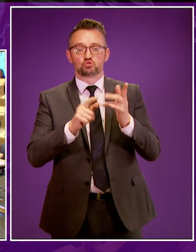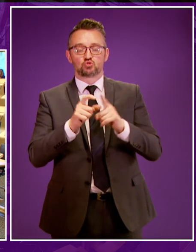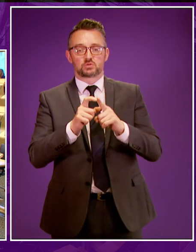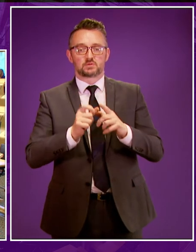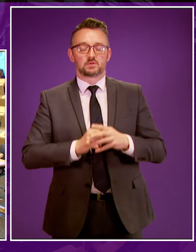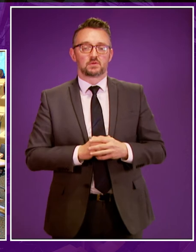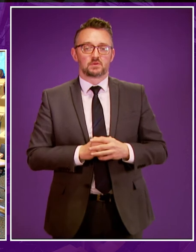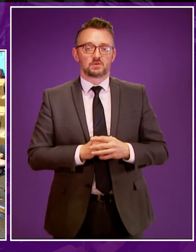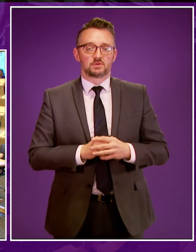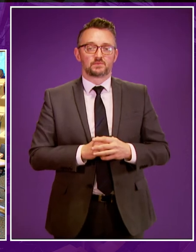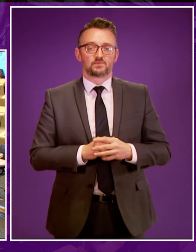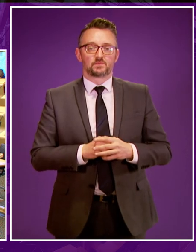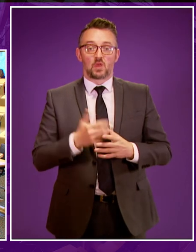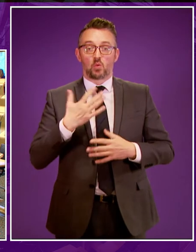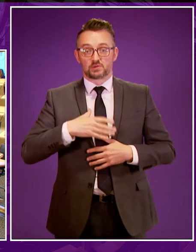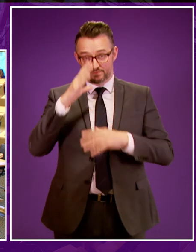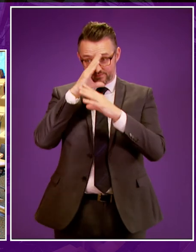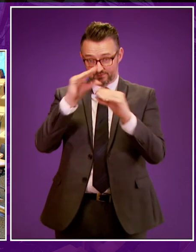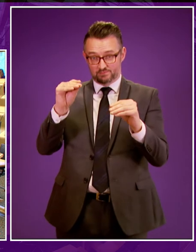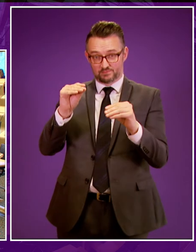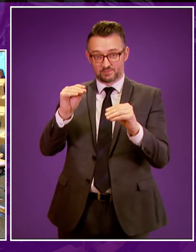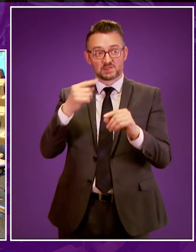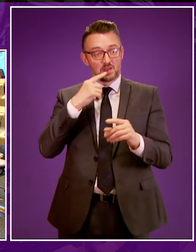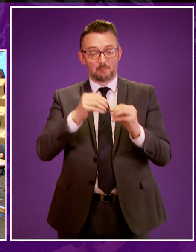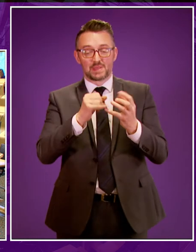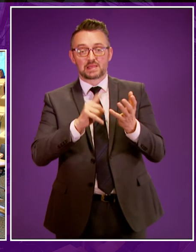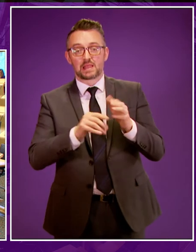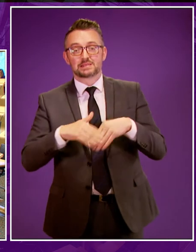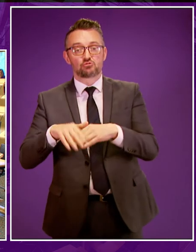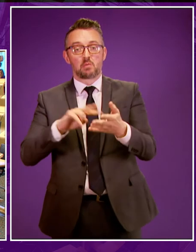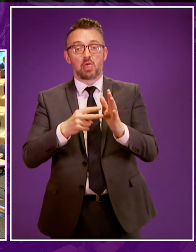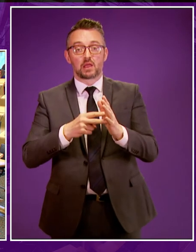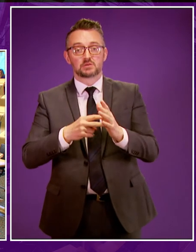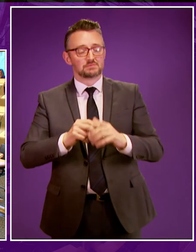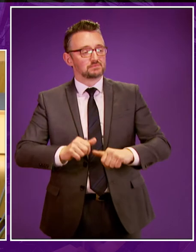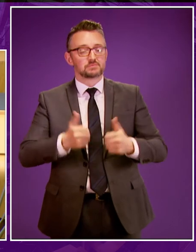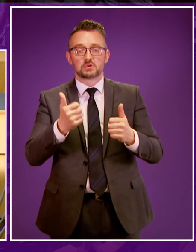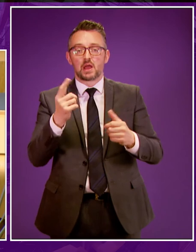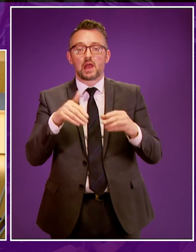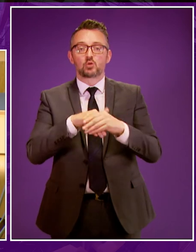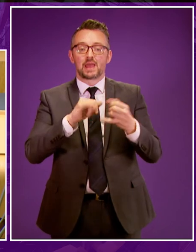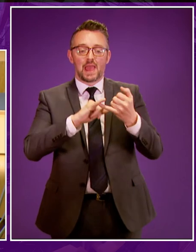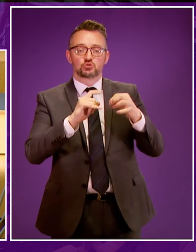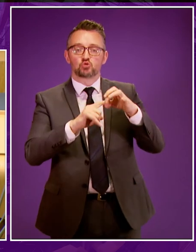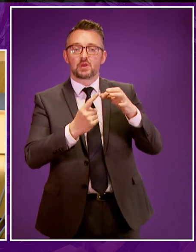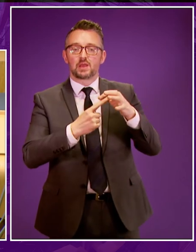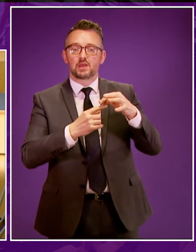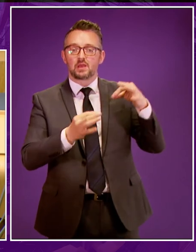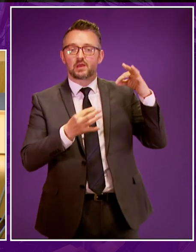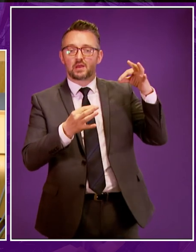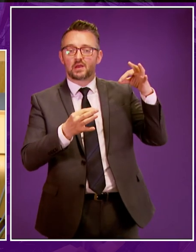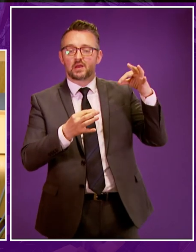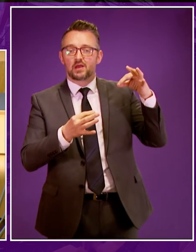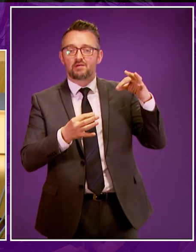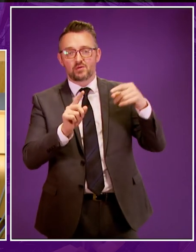Presiding Officer I would like to put on record that I really welcome that the BSL National Plan includes developing SQA awards in BSL and